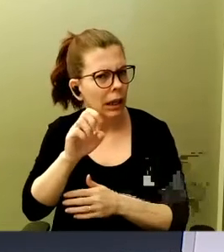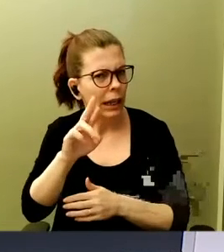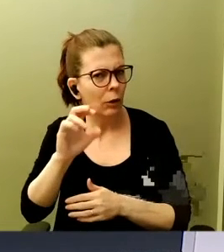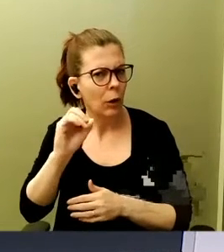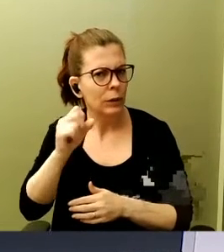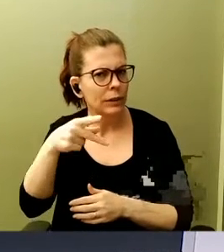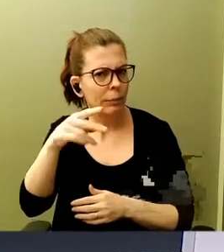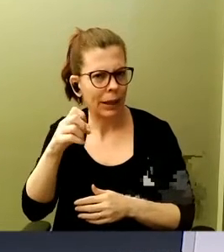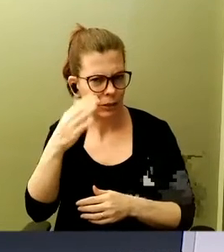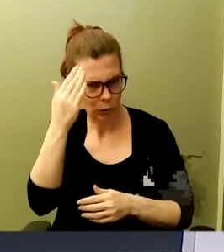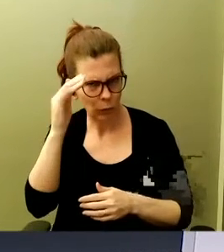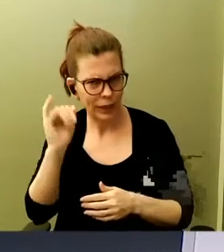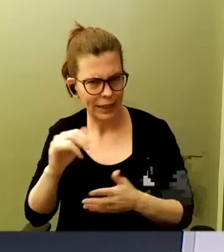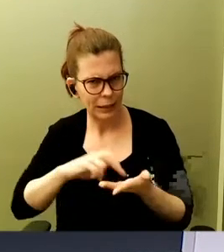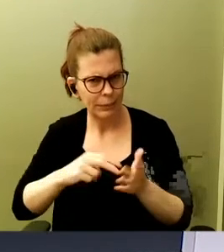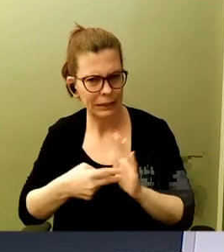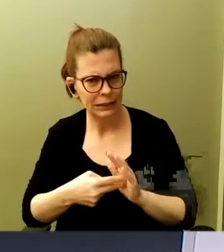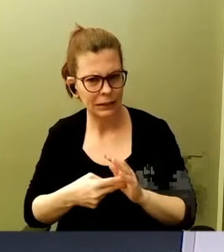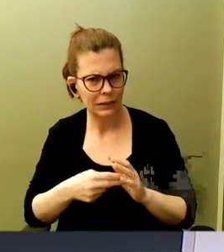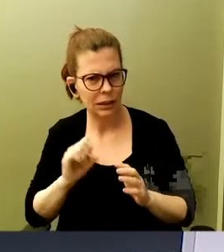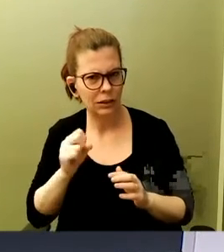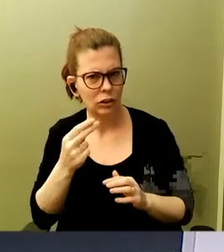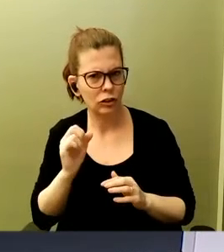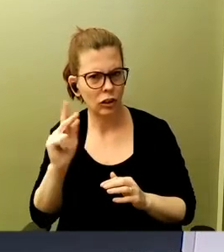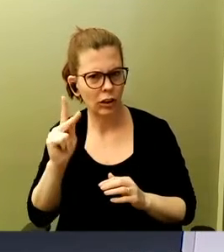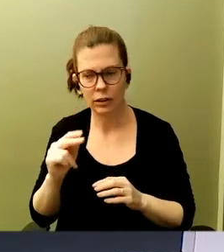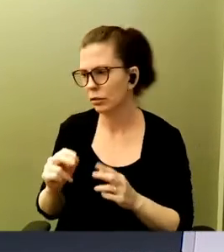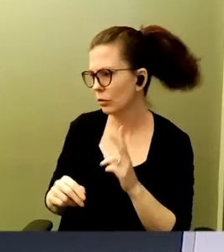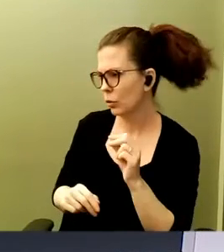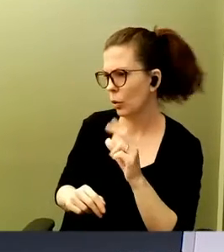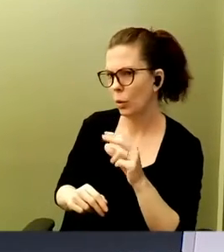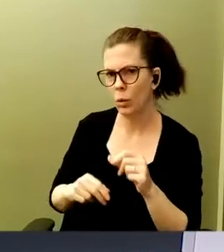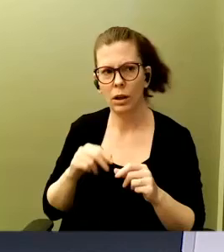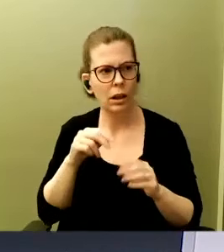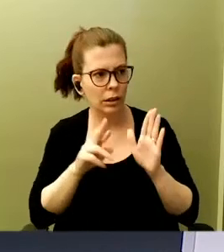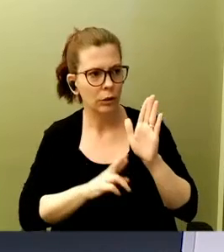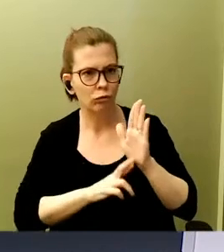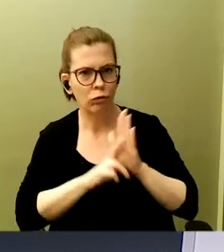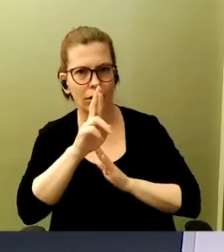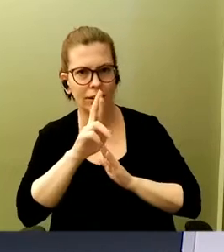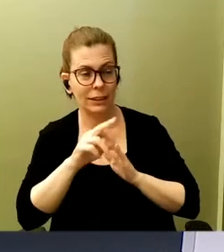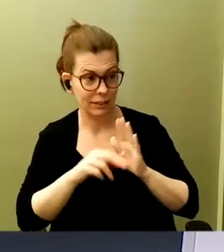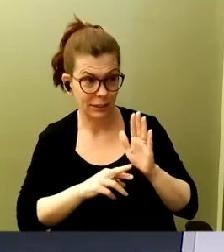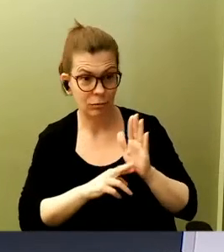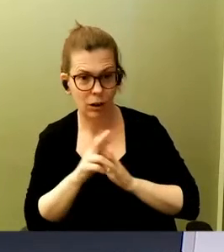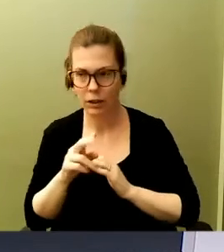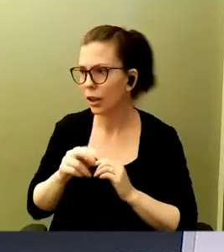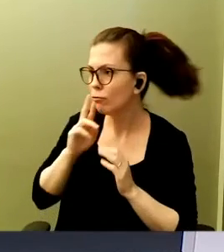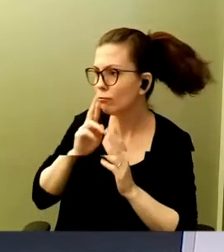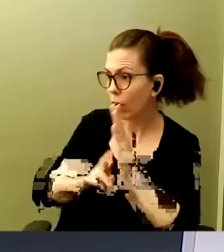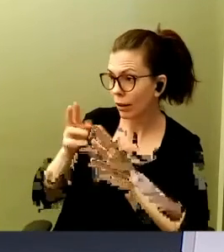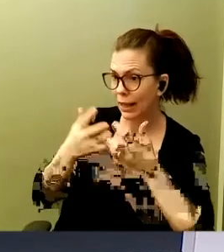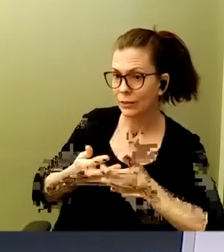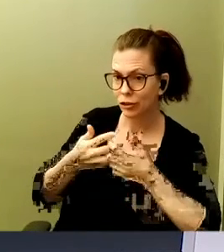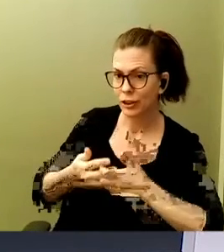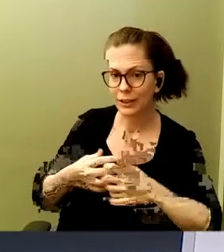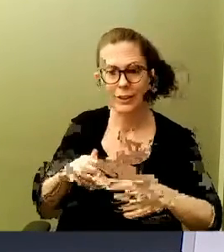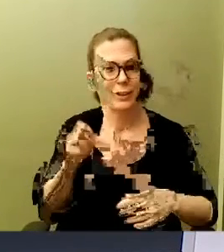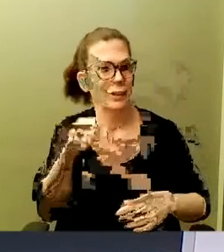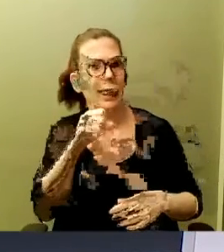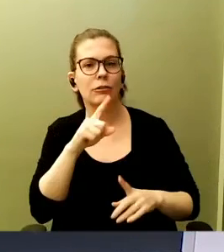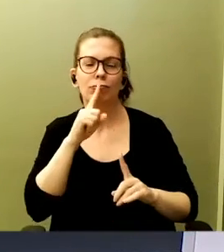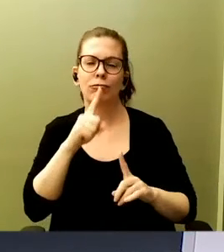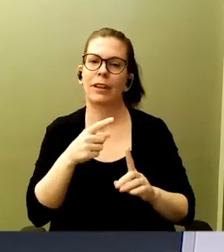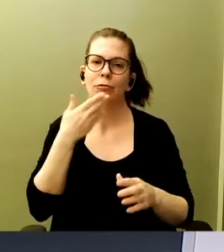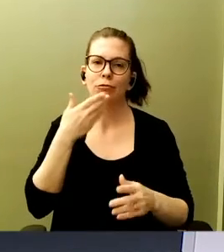Shashank? Do you know what it means? No. It is a rocket, apparently. rocket. It's a rocket engine, yeah. A rocket engine, and so it's a very suitable name for a wicked